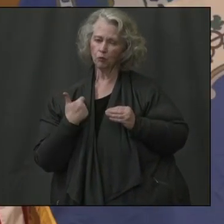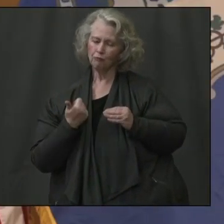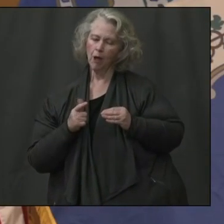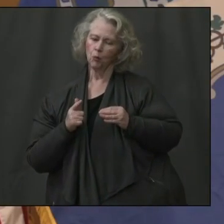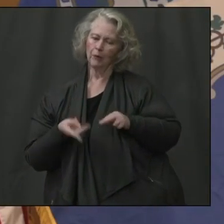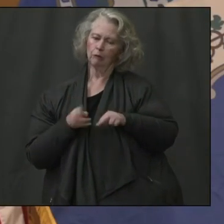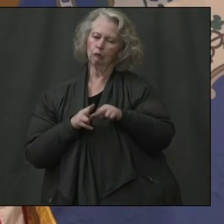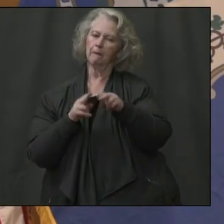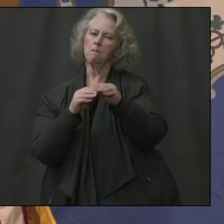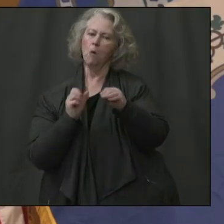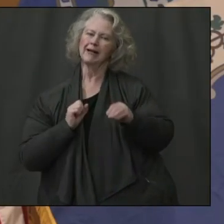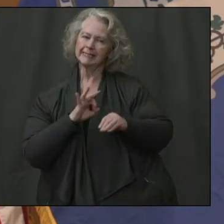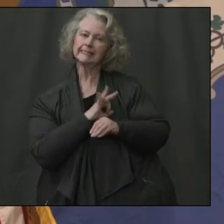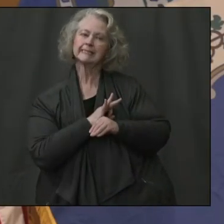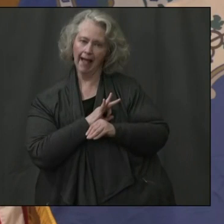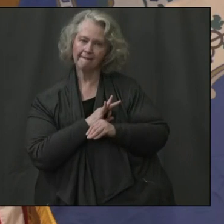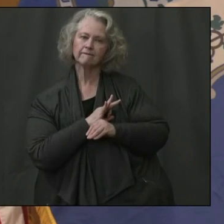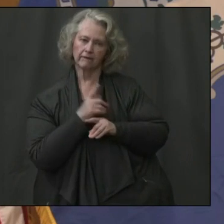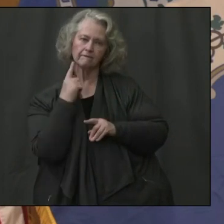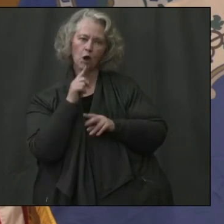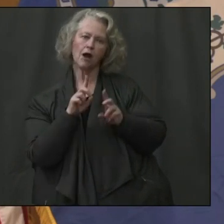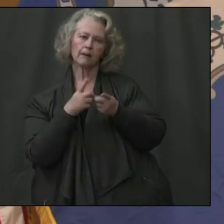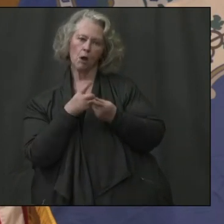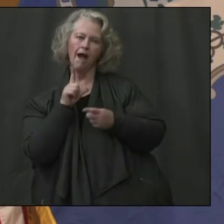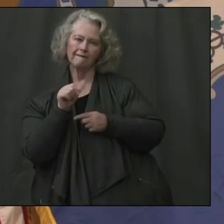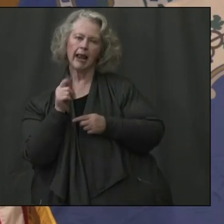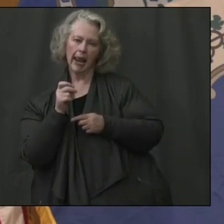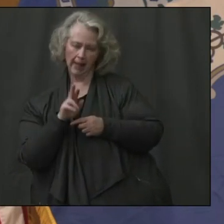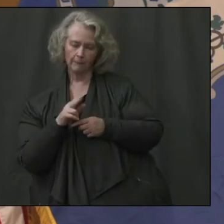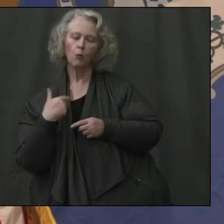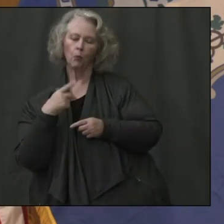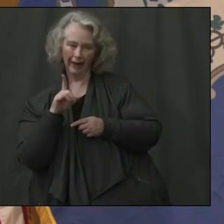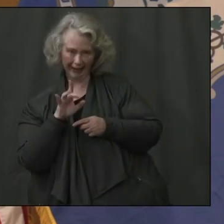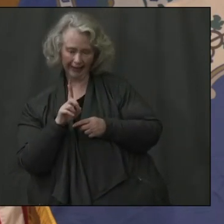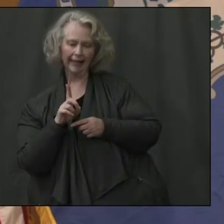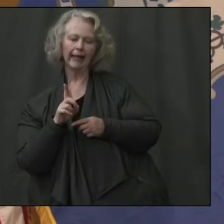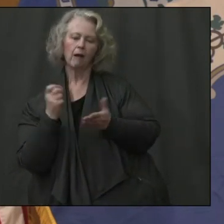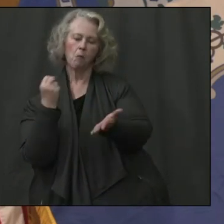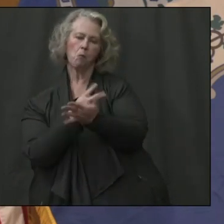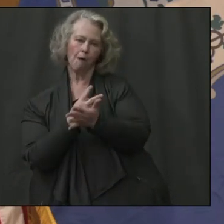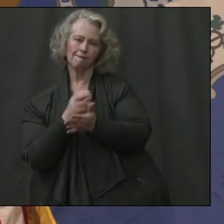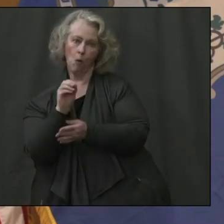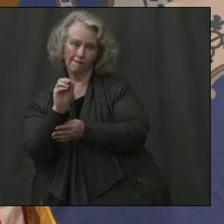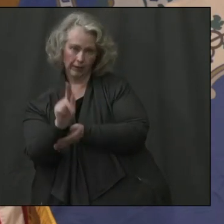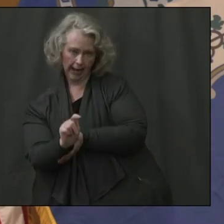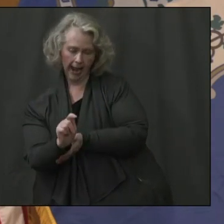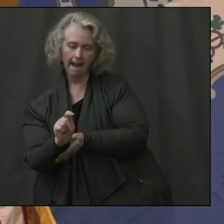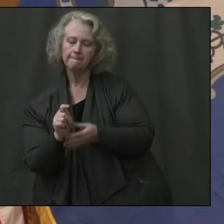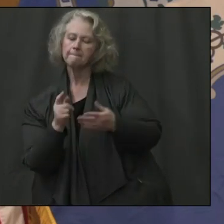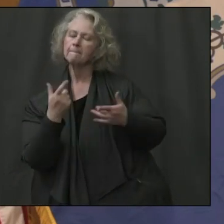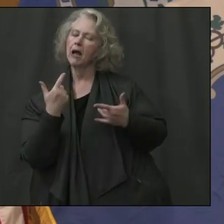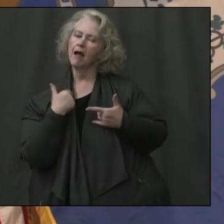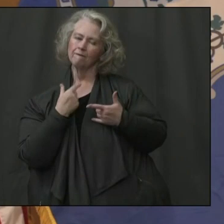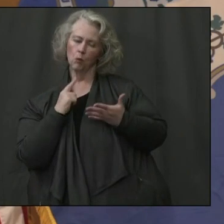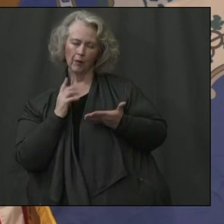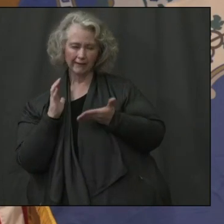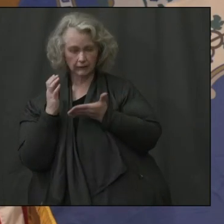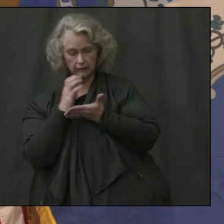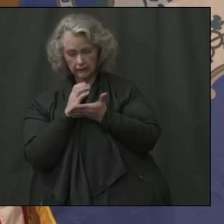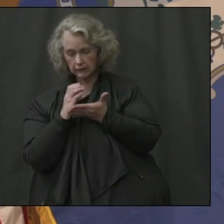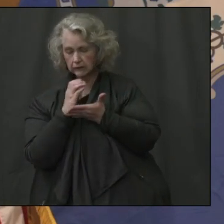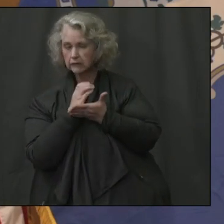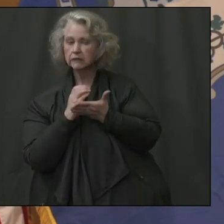staffing. Some of the additional measures that we've taken is we've authorized a significant amount of overtime. Um, we've done a search of all of our